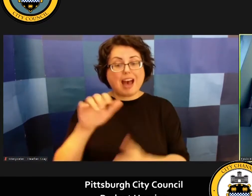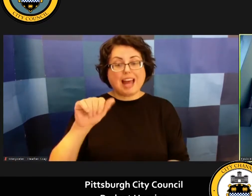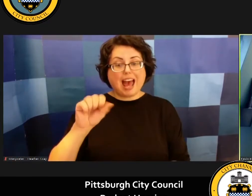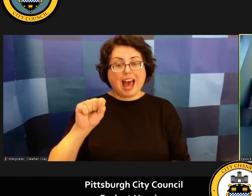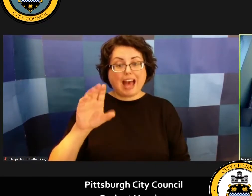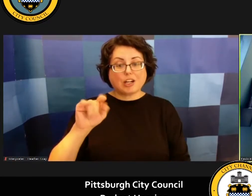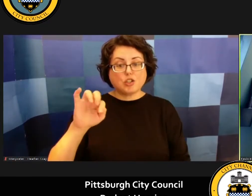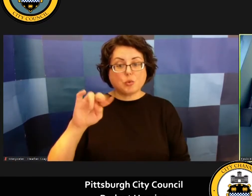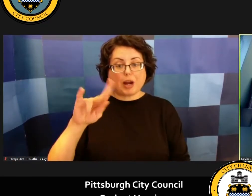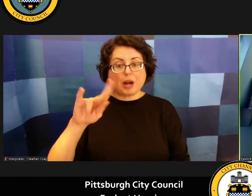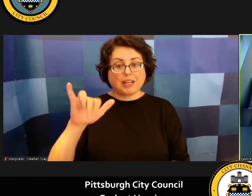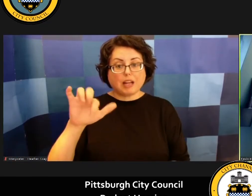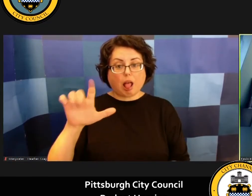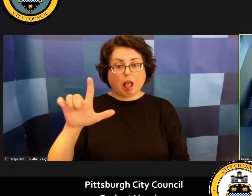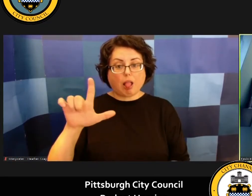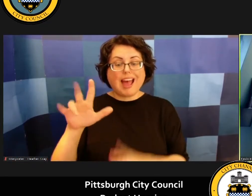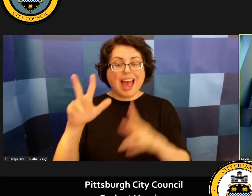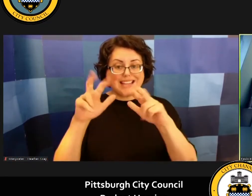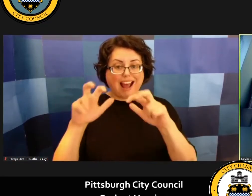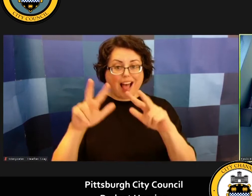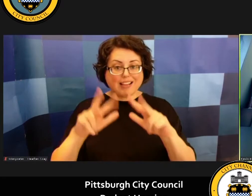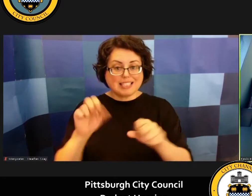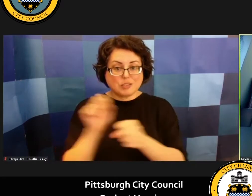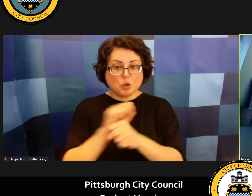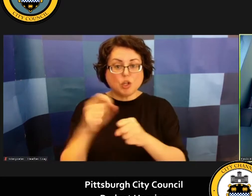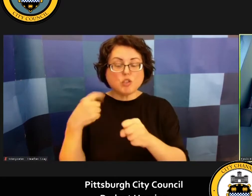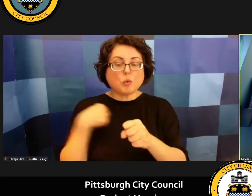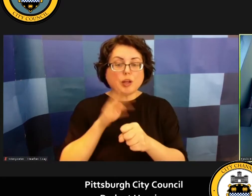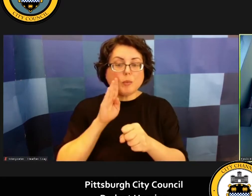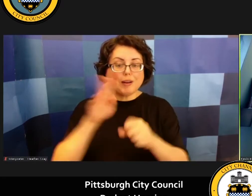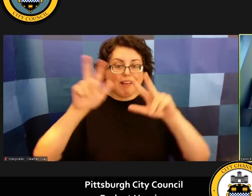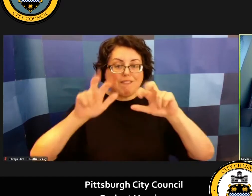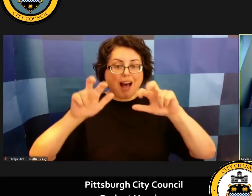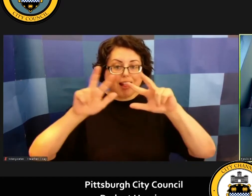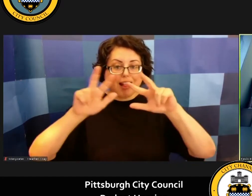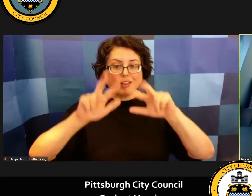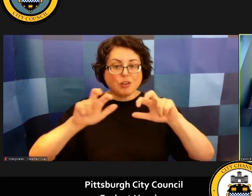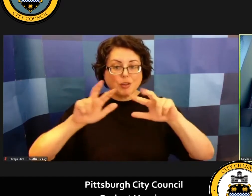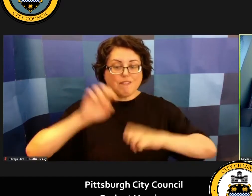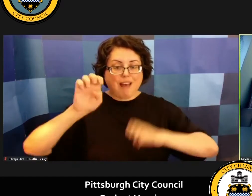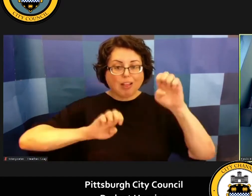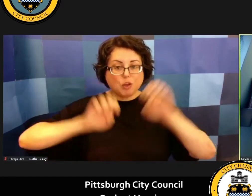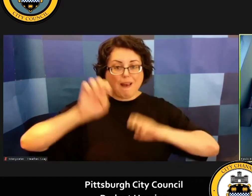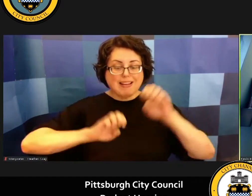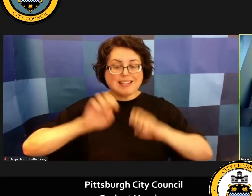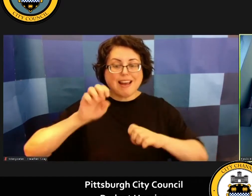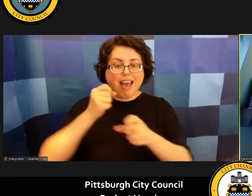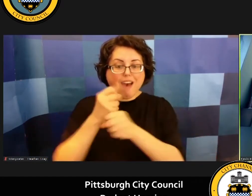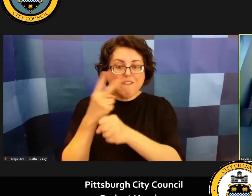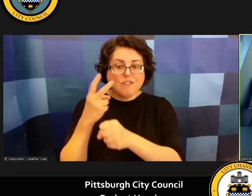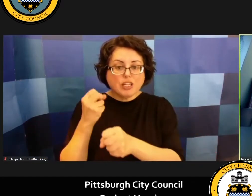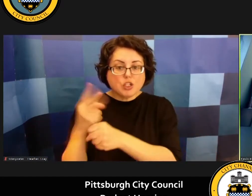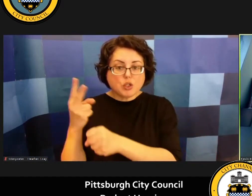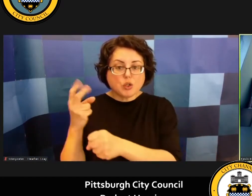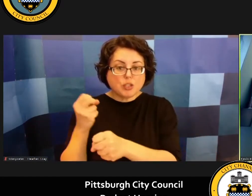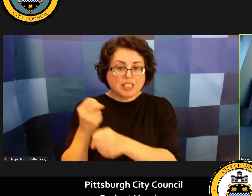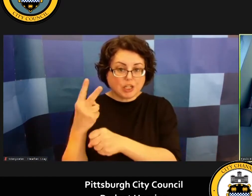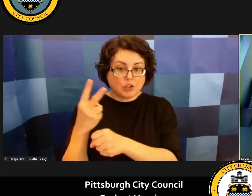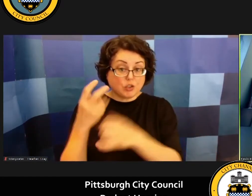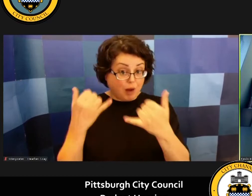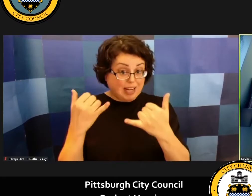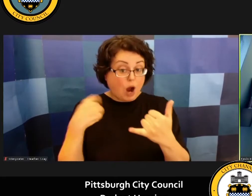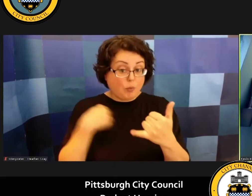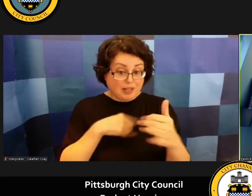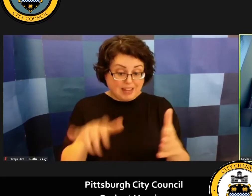works we do what is called a valuation every two years uh and so right now we did a valuation uh for